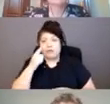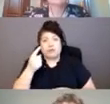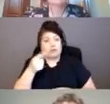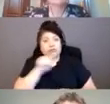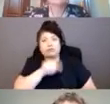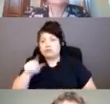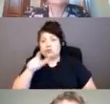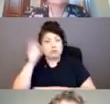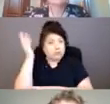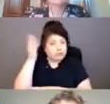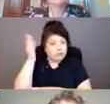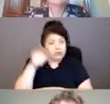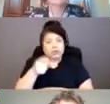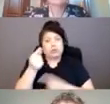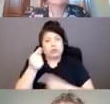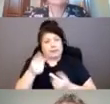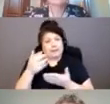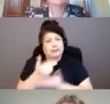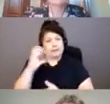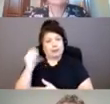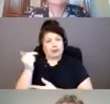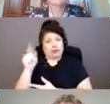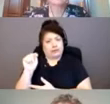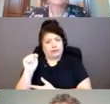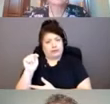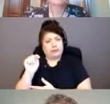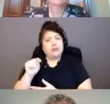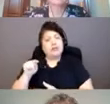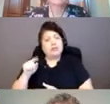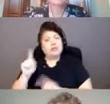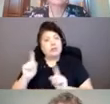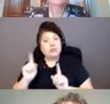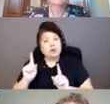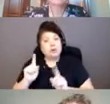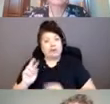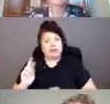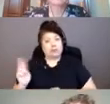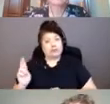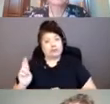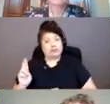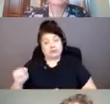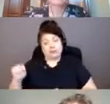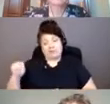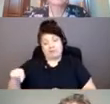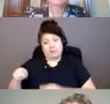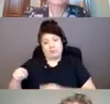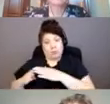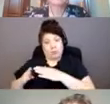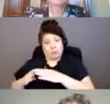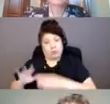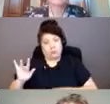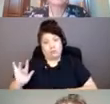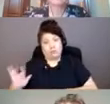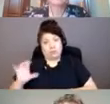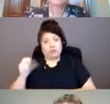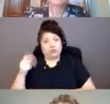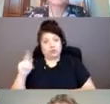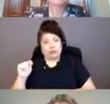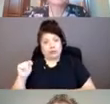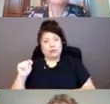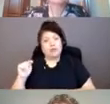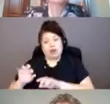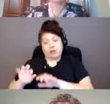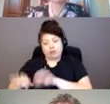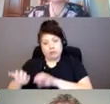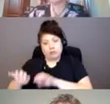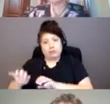please feel free to write your question in the chat box located in the bottom right of your screen and